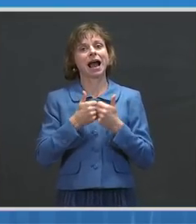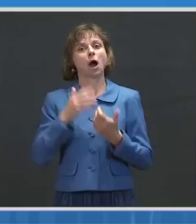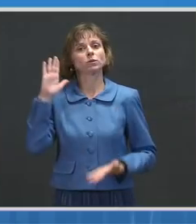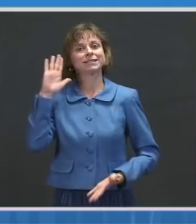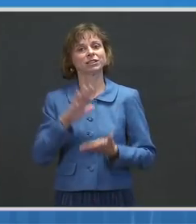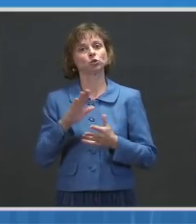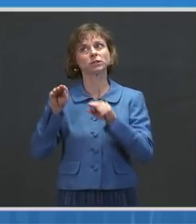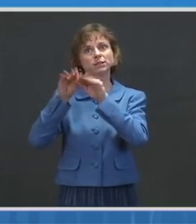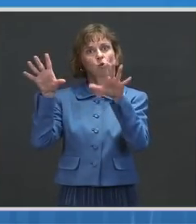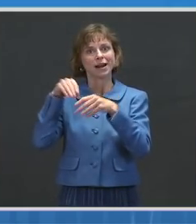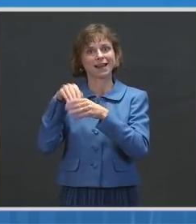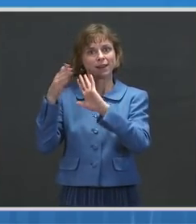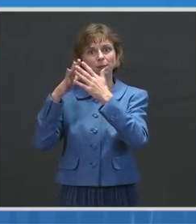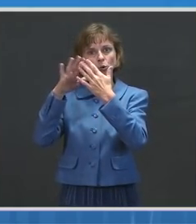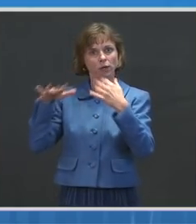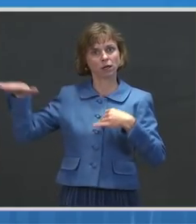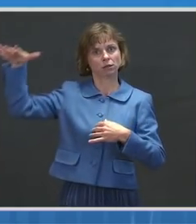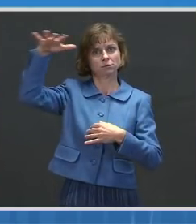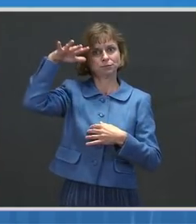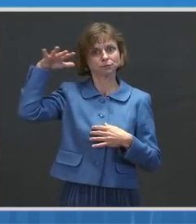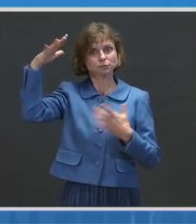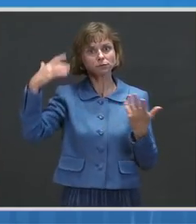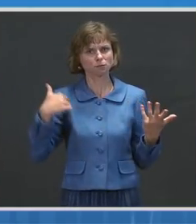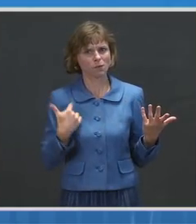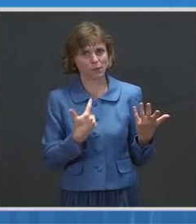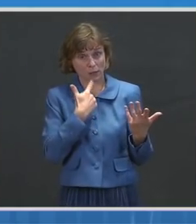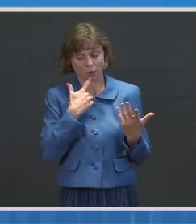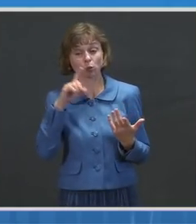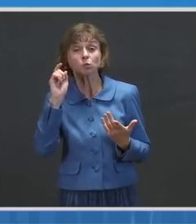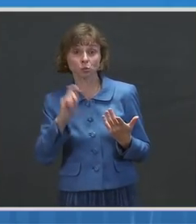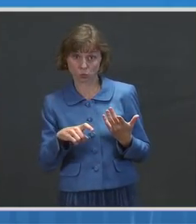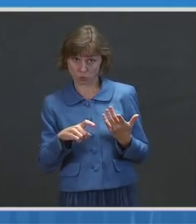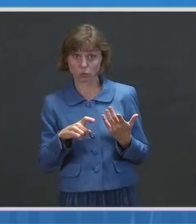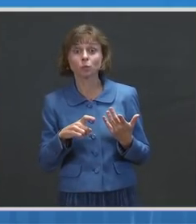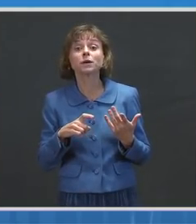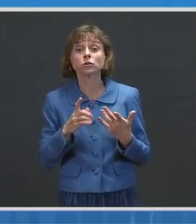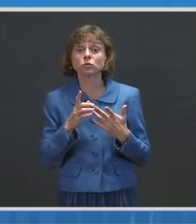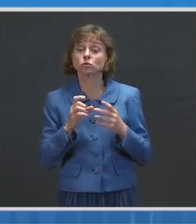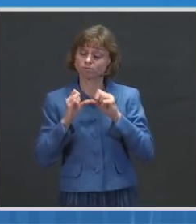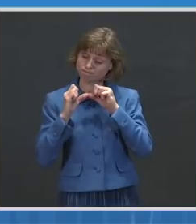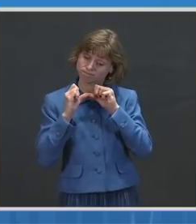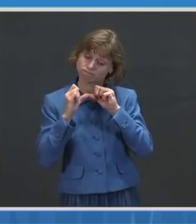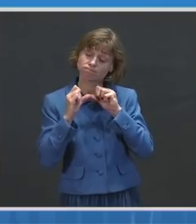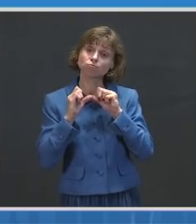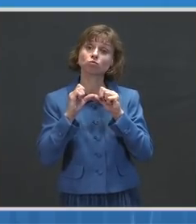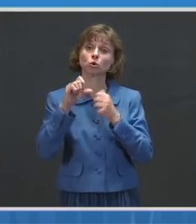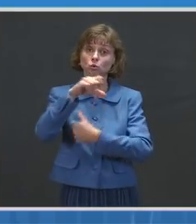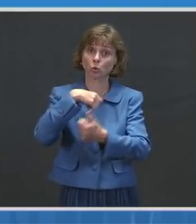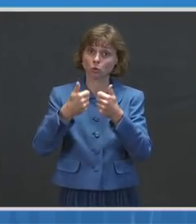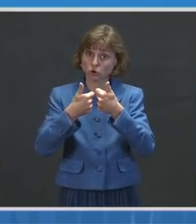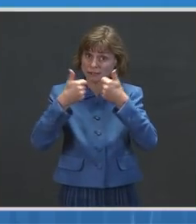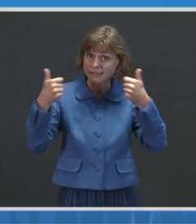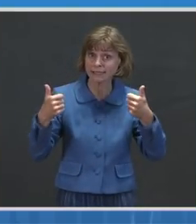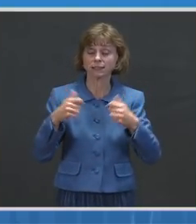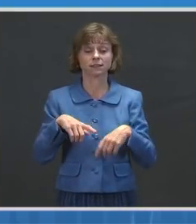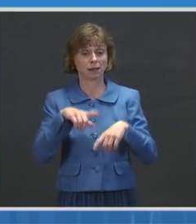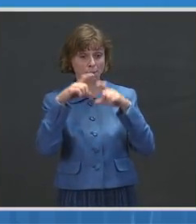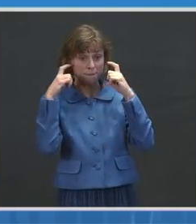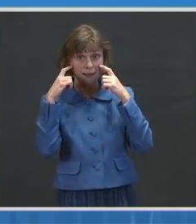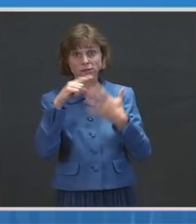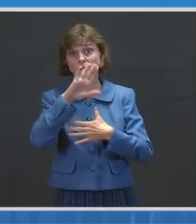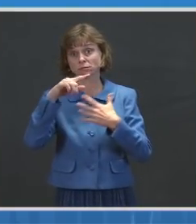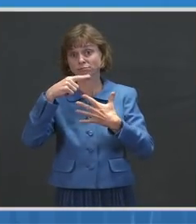community spread. So, I would say we need to keep up our social distancing and our masking and all of our other mitigation measures.